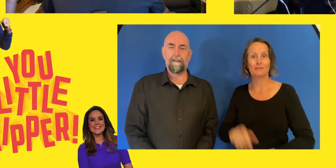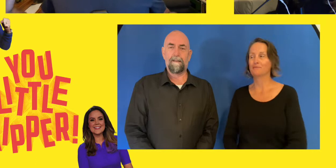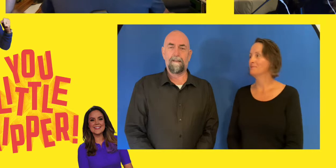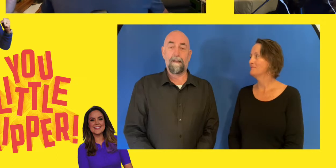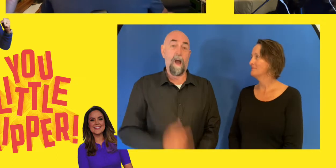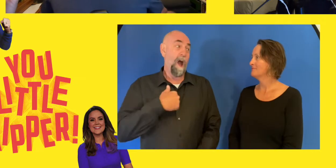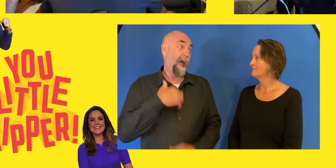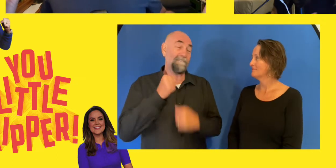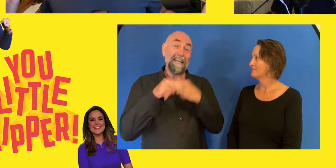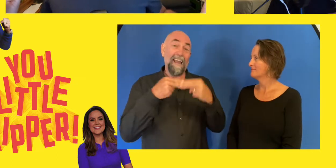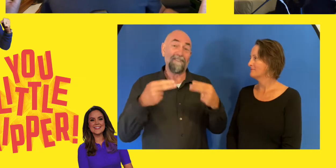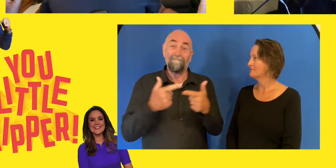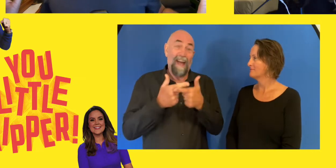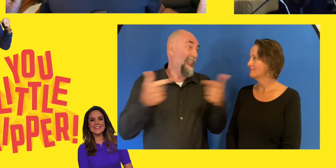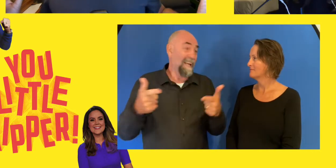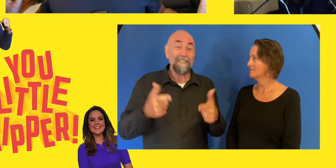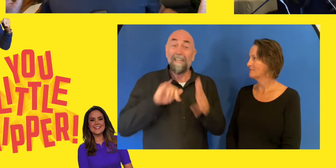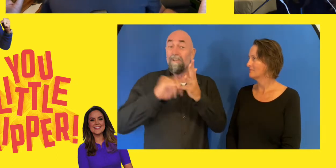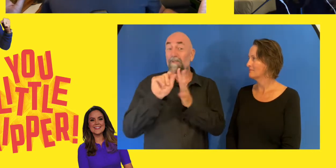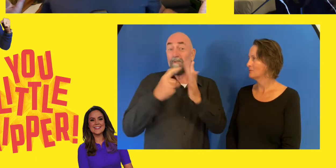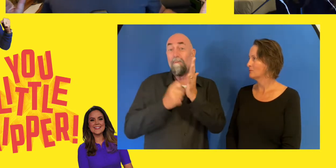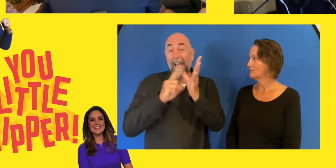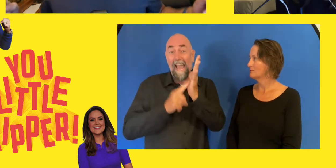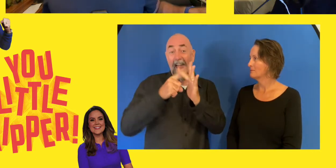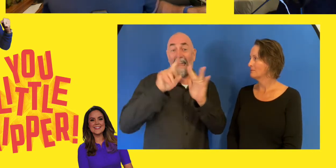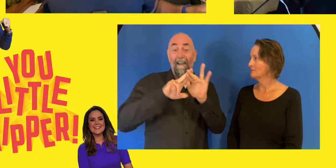gift, supercalifragilisticexpialidocious.